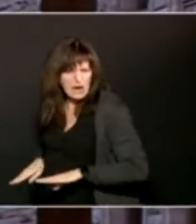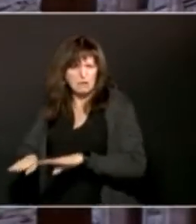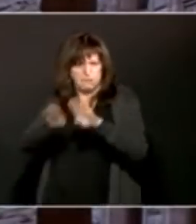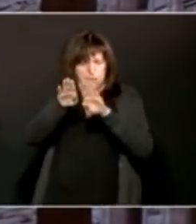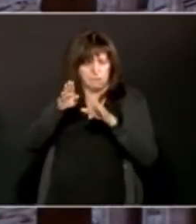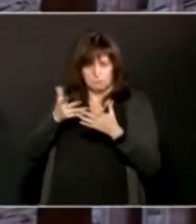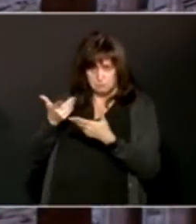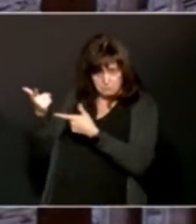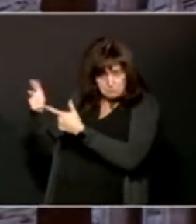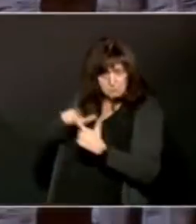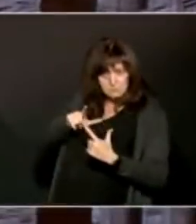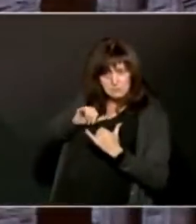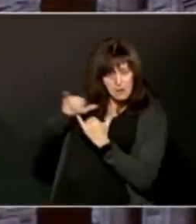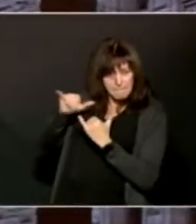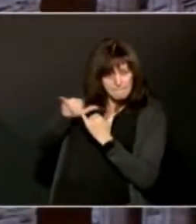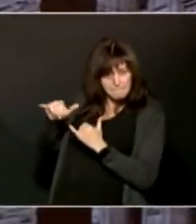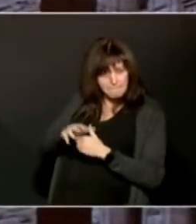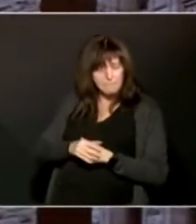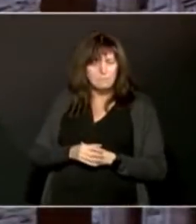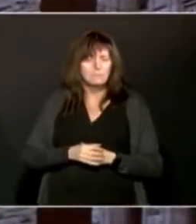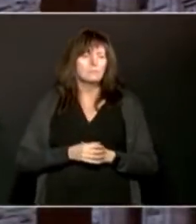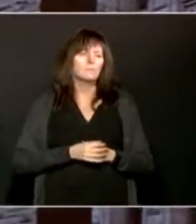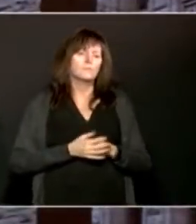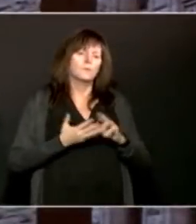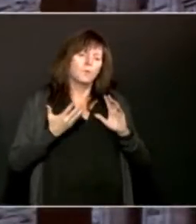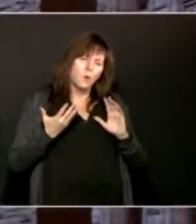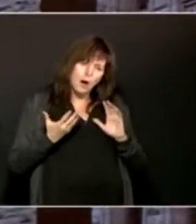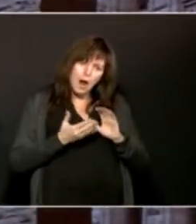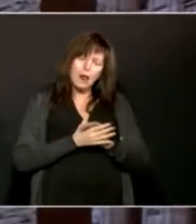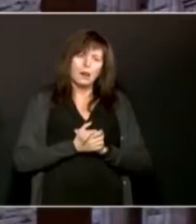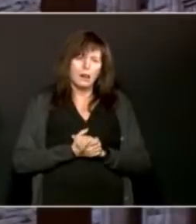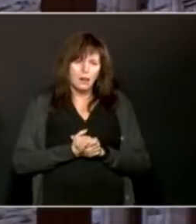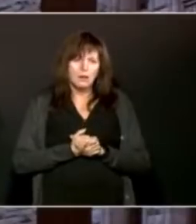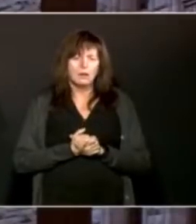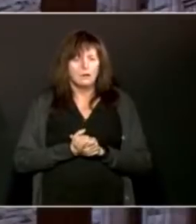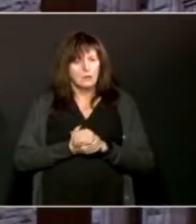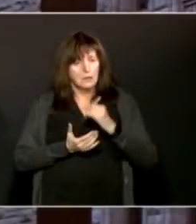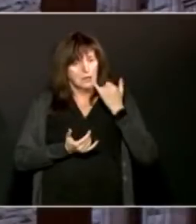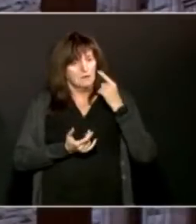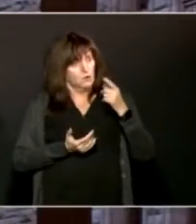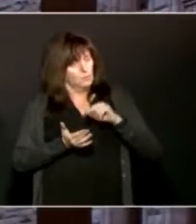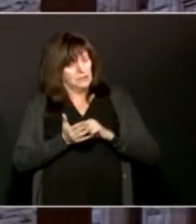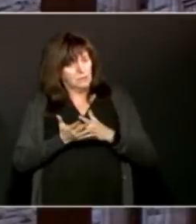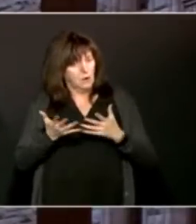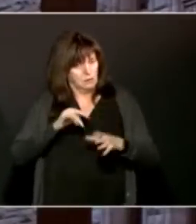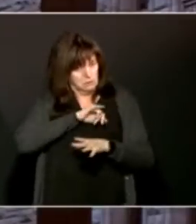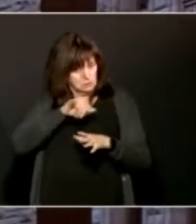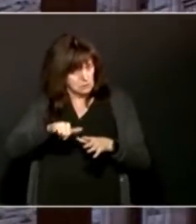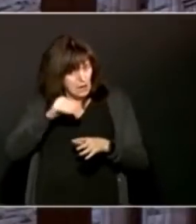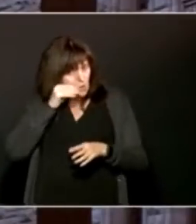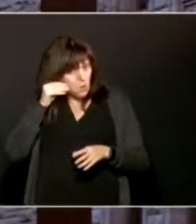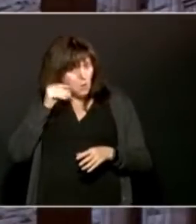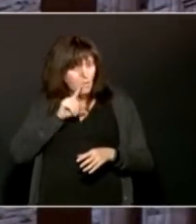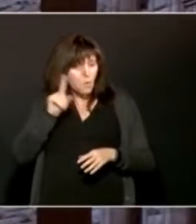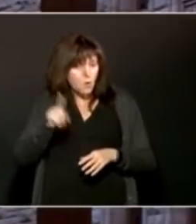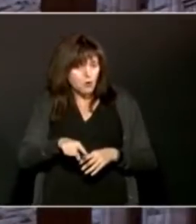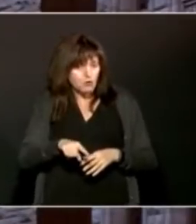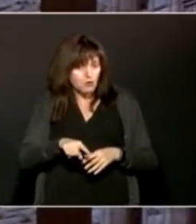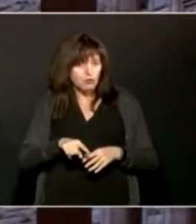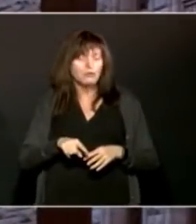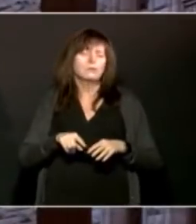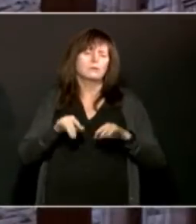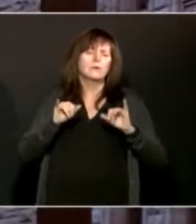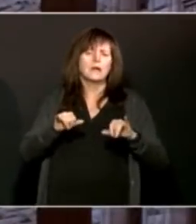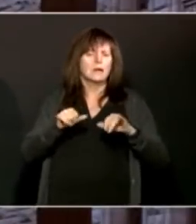In order to do that, we'd have to go back into our, if you're asking about stay-at-home orders, that was through our Emergency Measures and